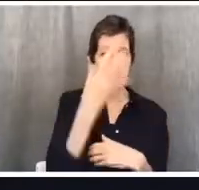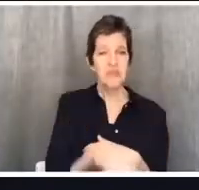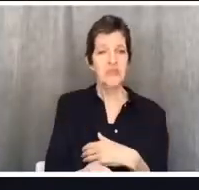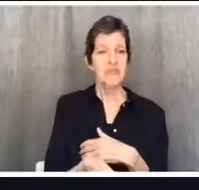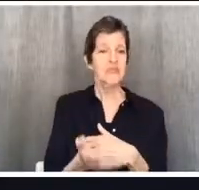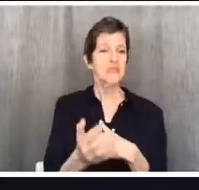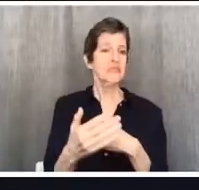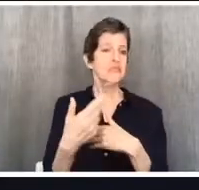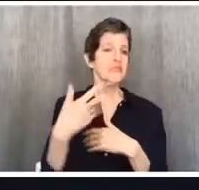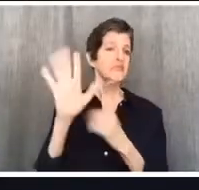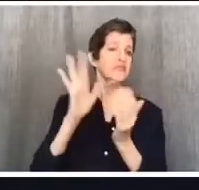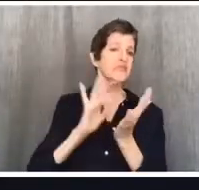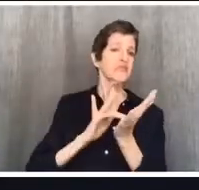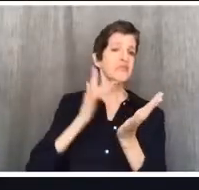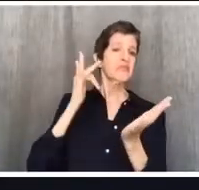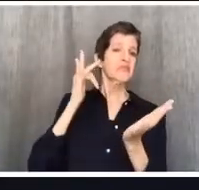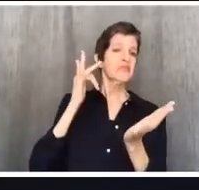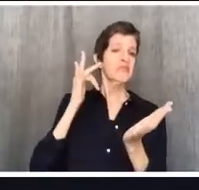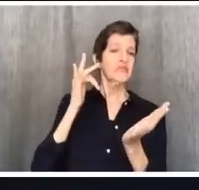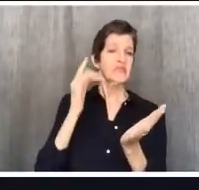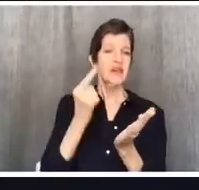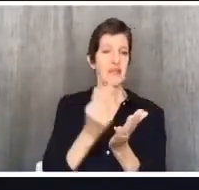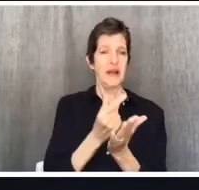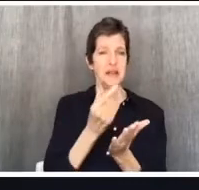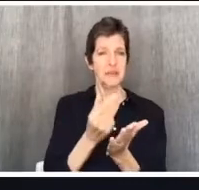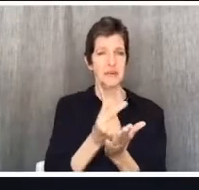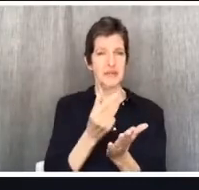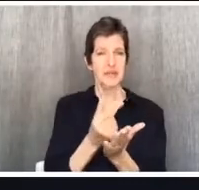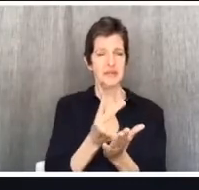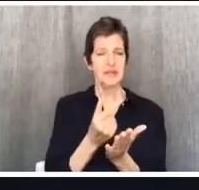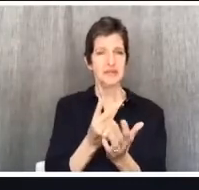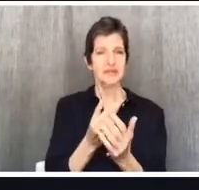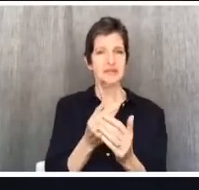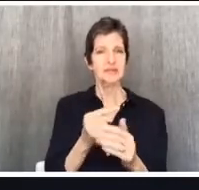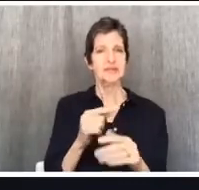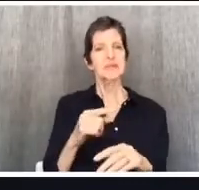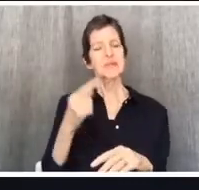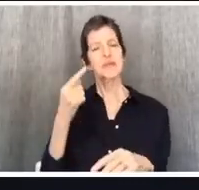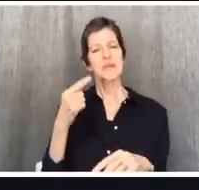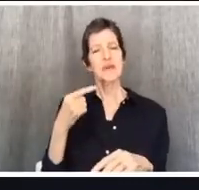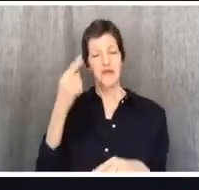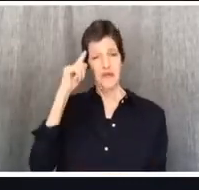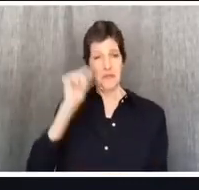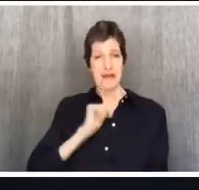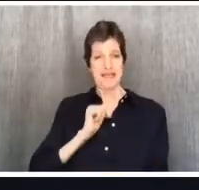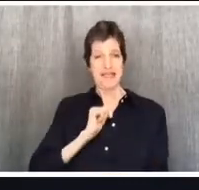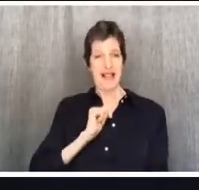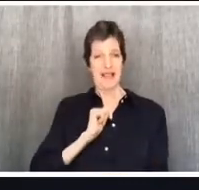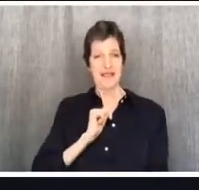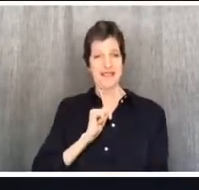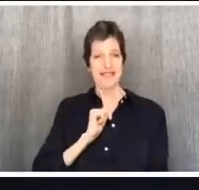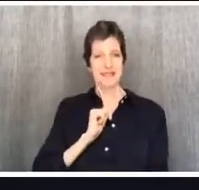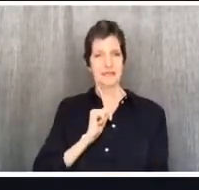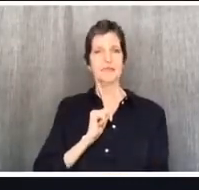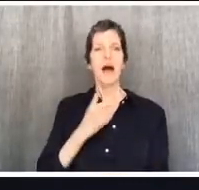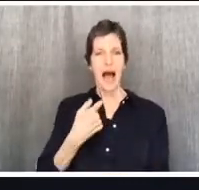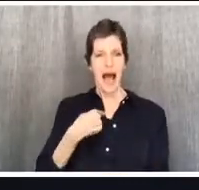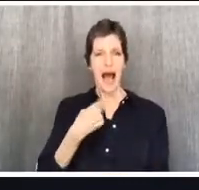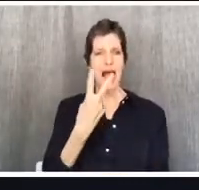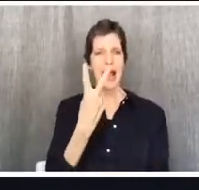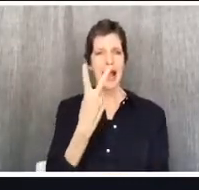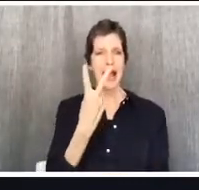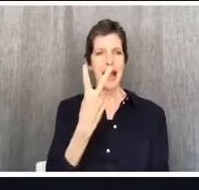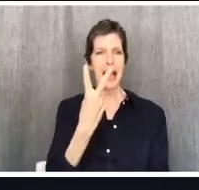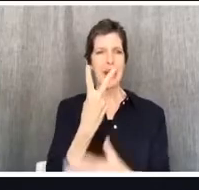gospel? And I think here's the important point that a conclusion I came to this week. I'm both. I am both brothers.